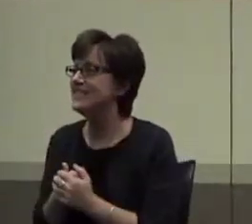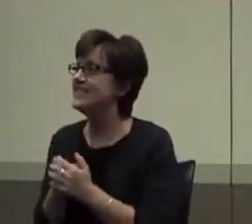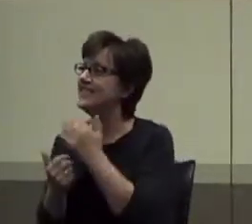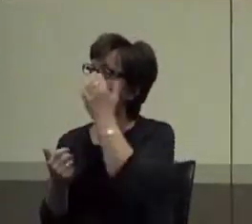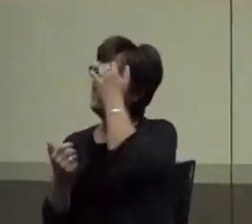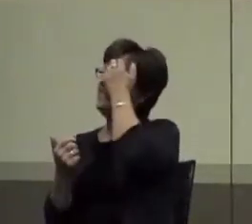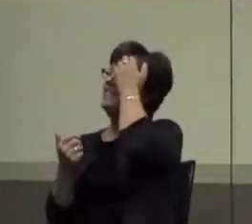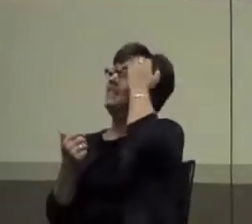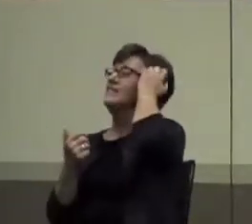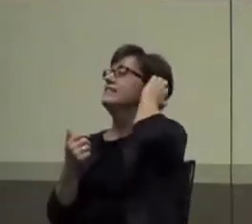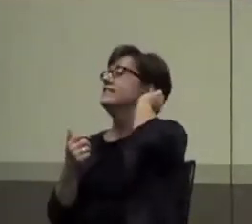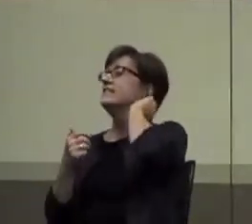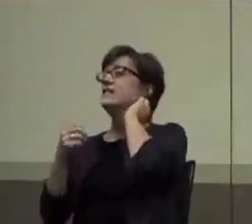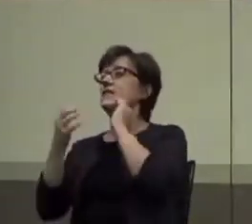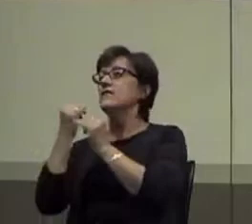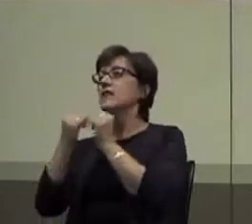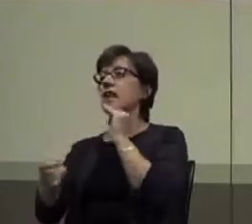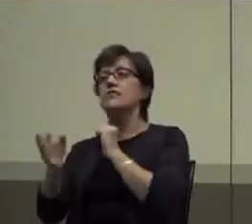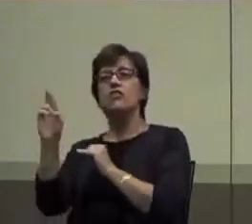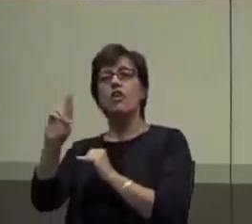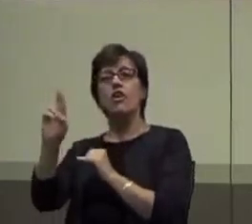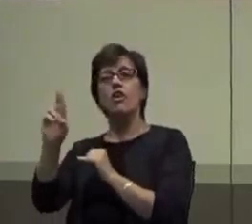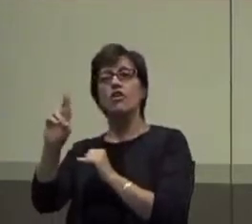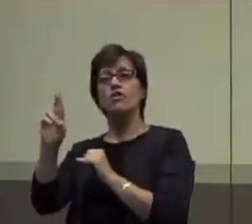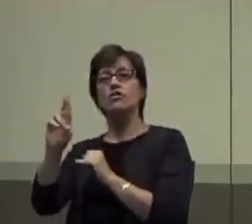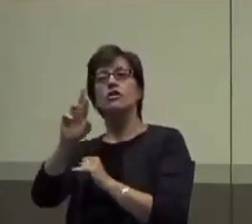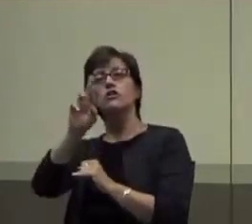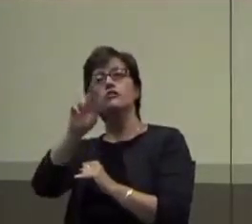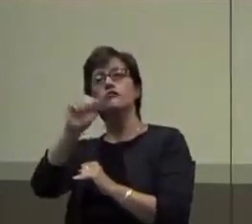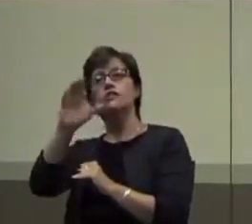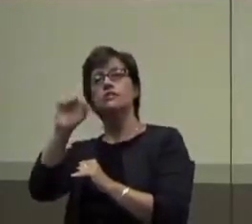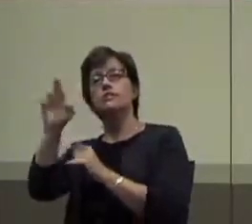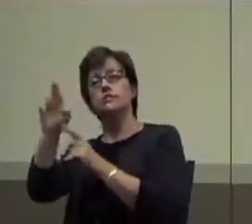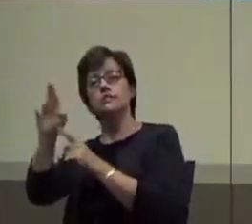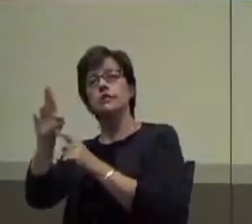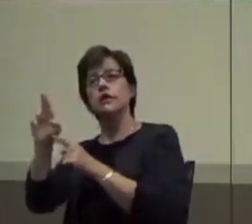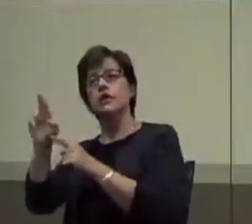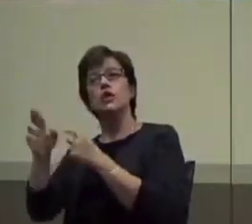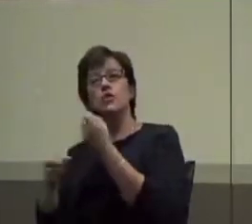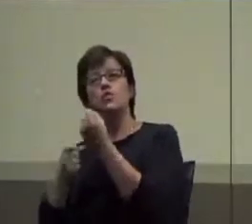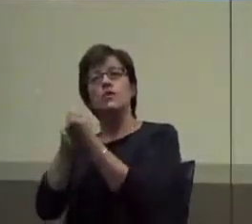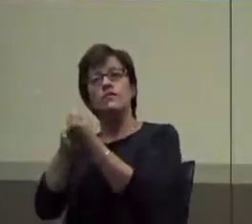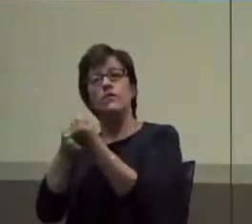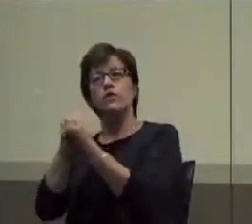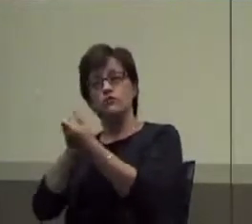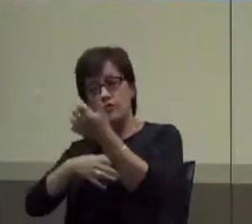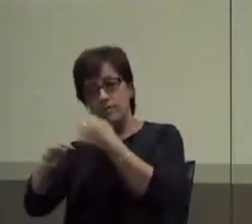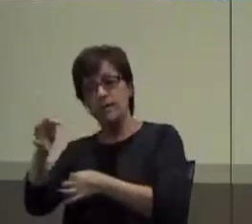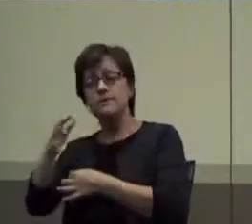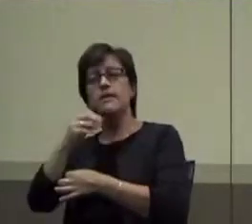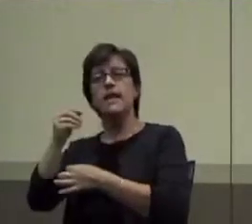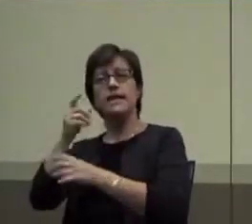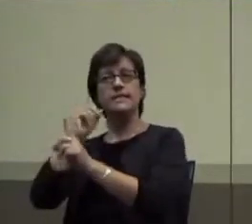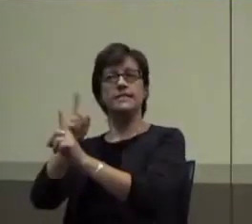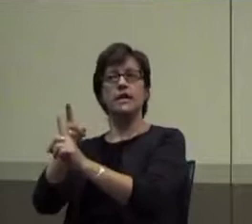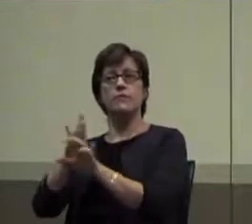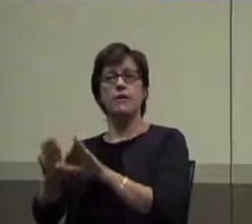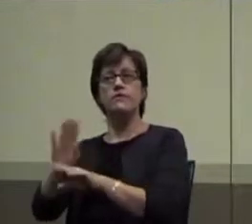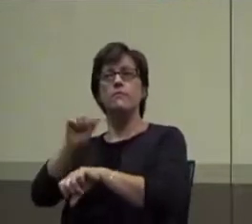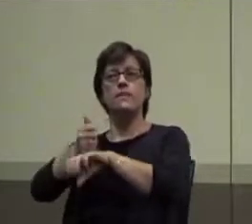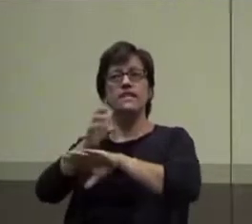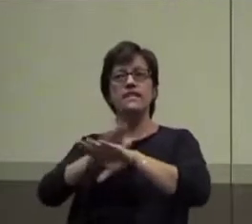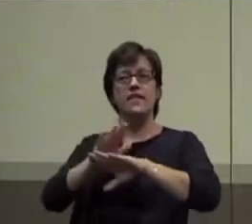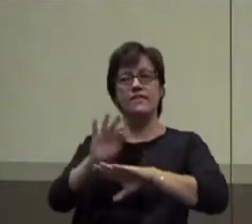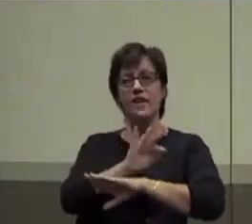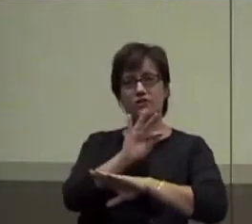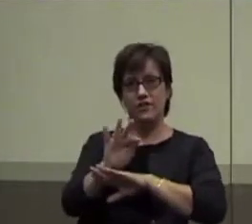Let's look then at the last R of racer, okay, reinforce the replacement and desired behaviors based on the function. This is the